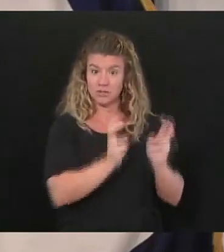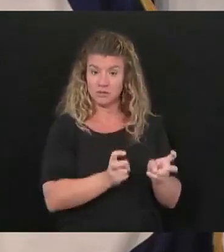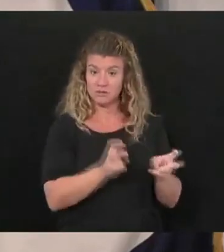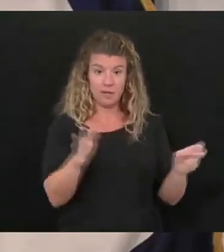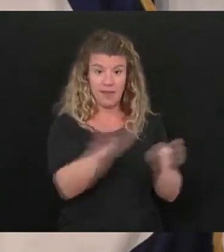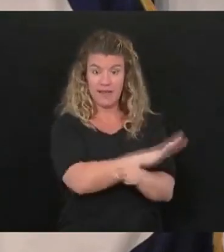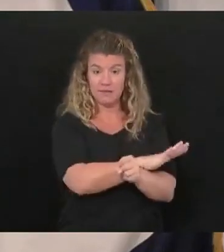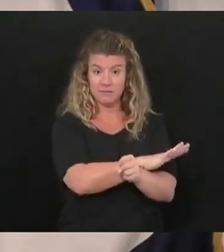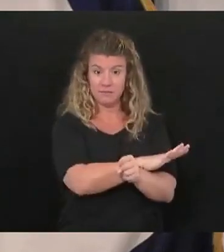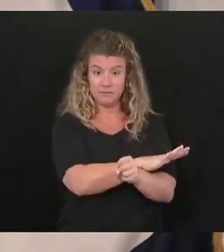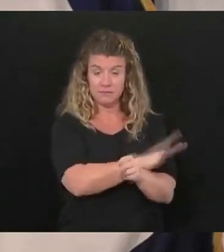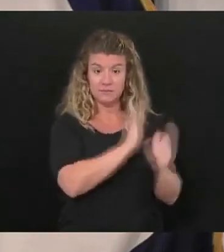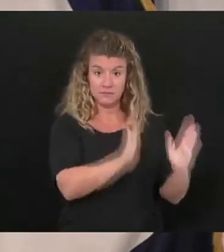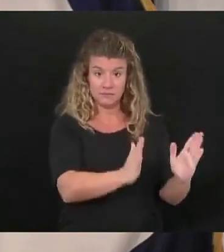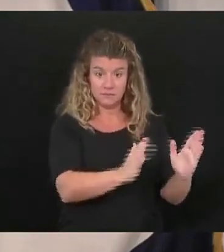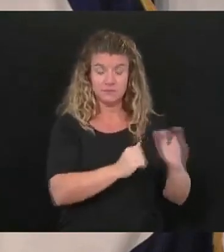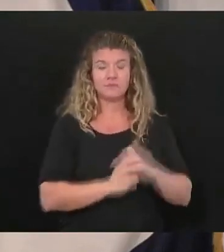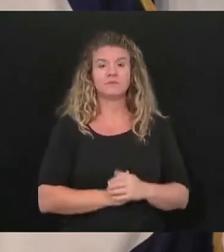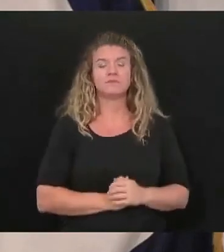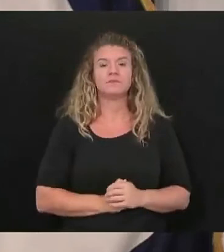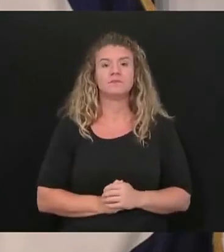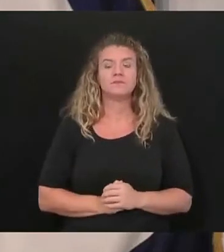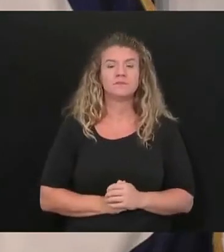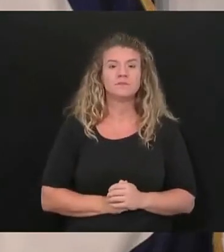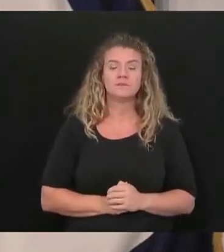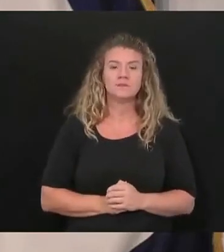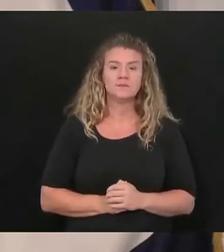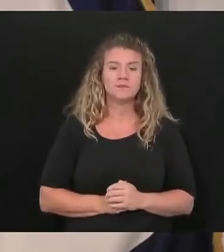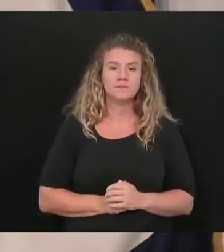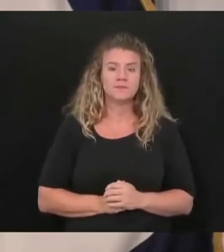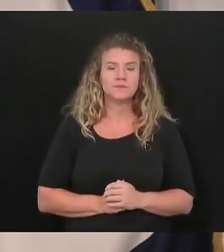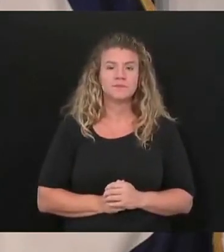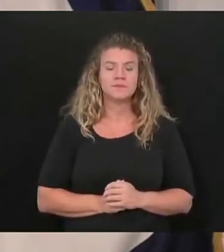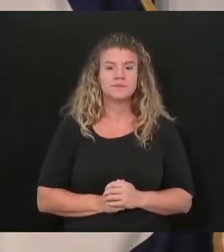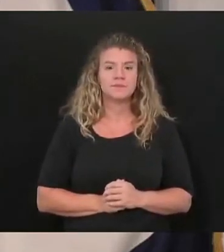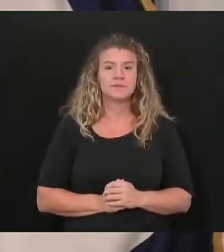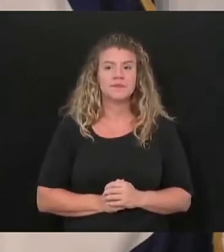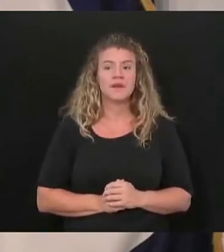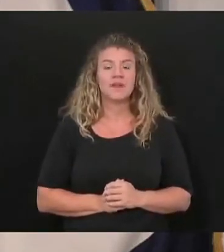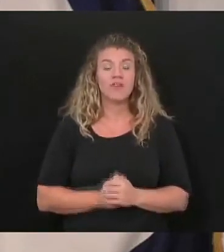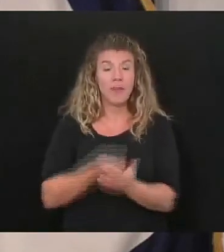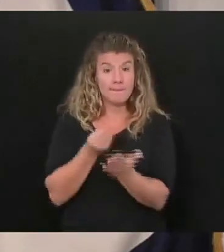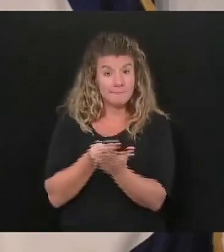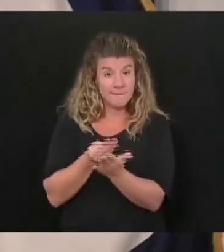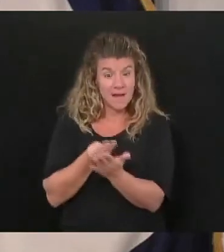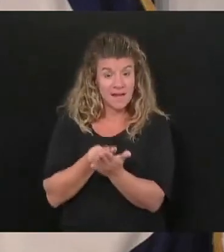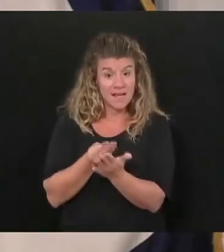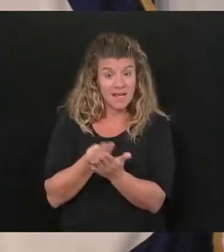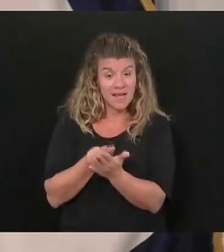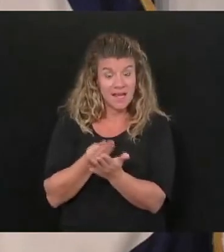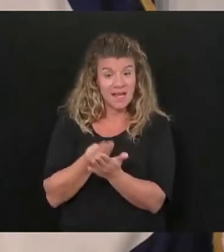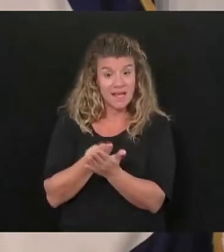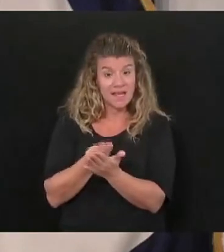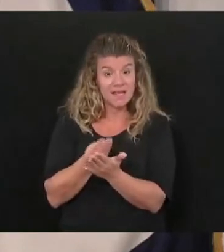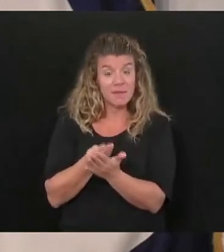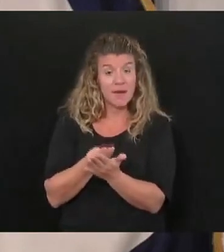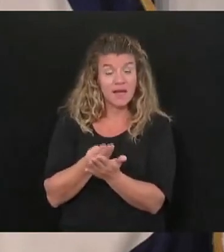entirety now now from the standpoint of the dollars in the